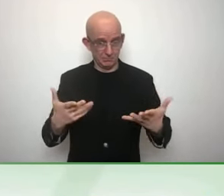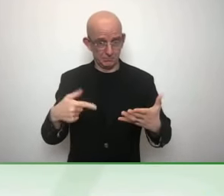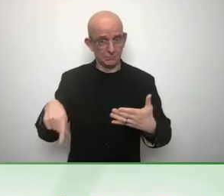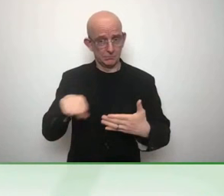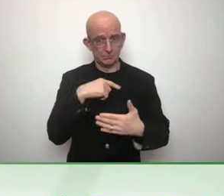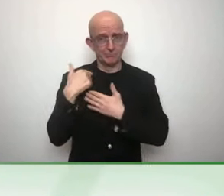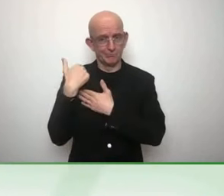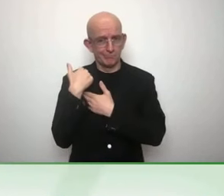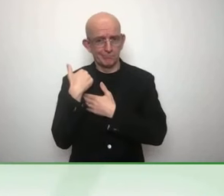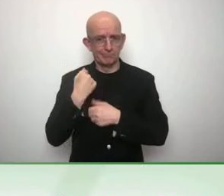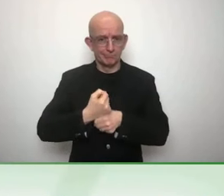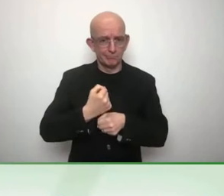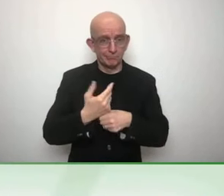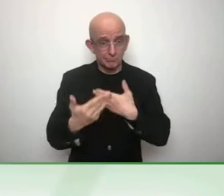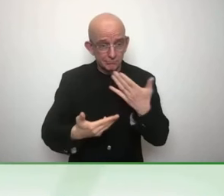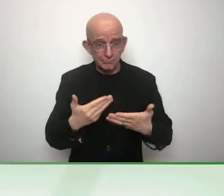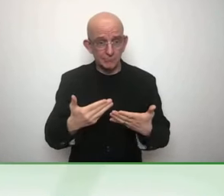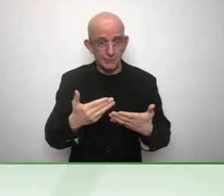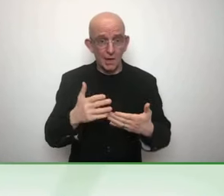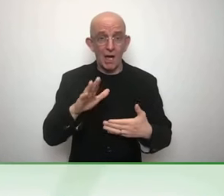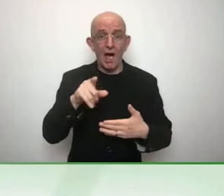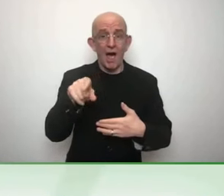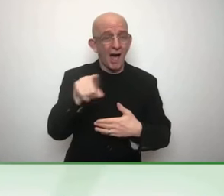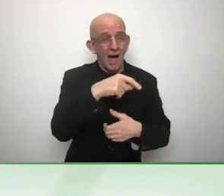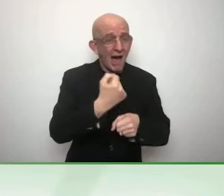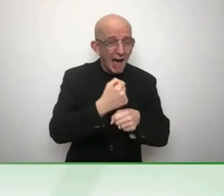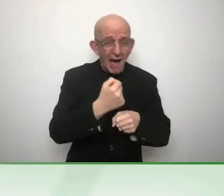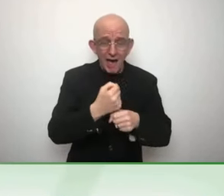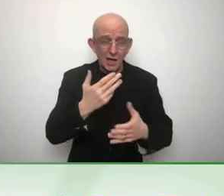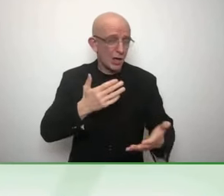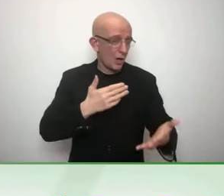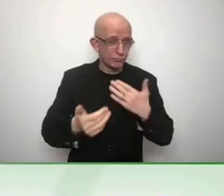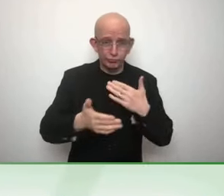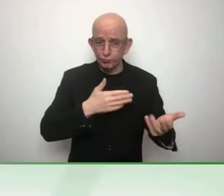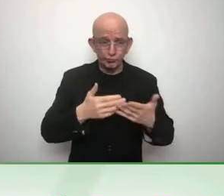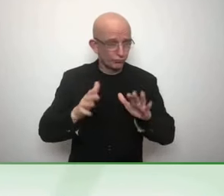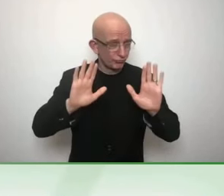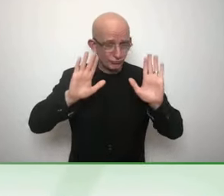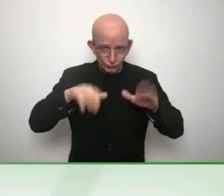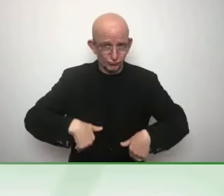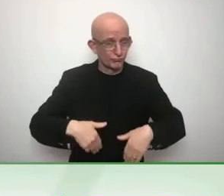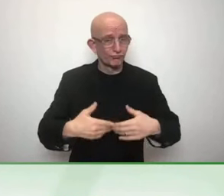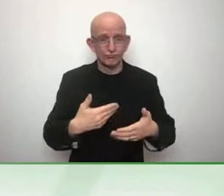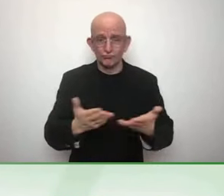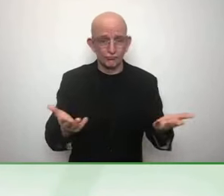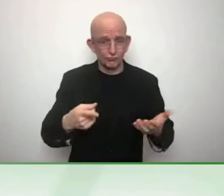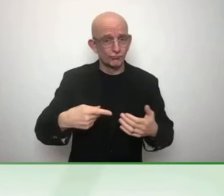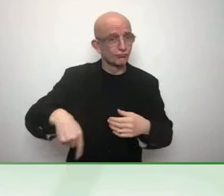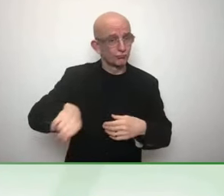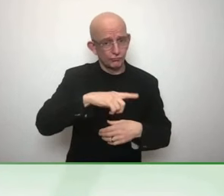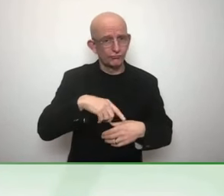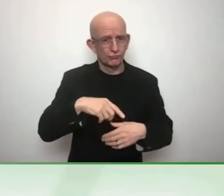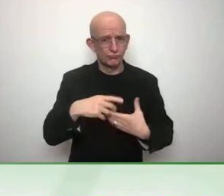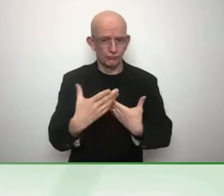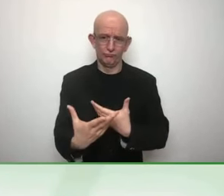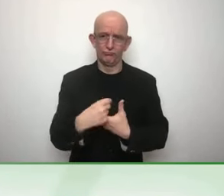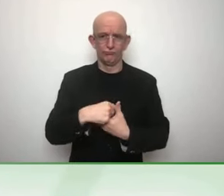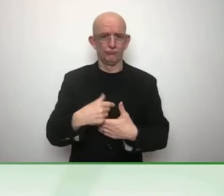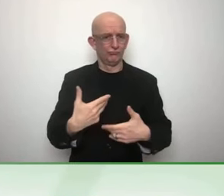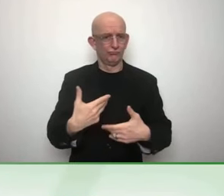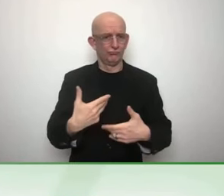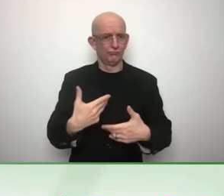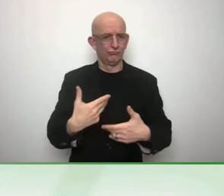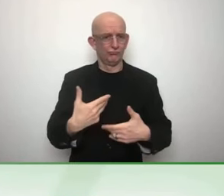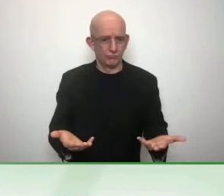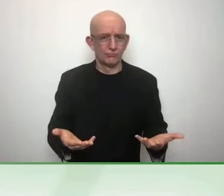section doesn't work on disability per se, but they are required to mainstream disability into their own work.